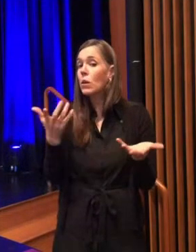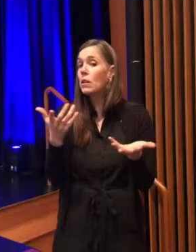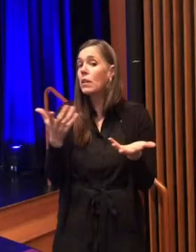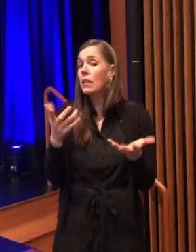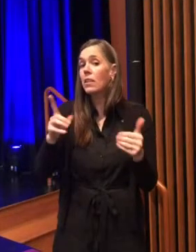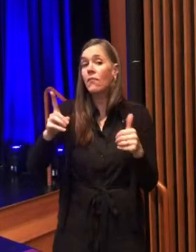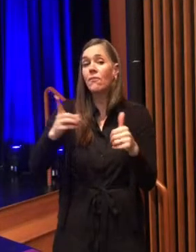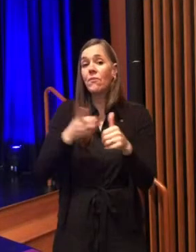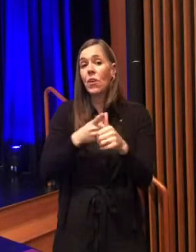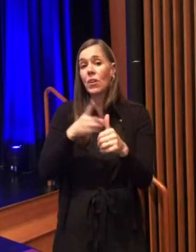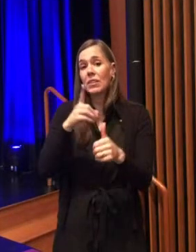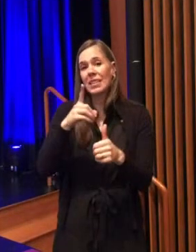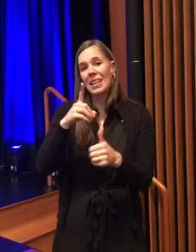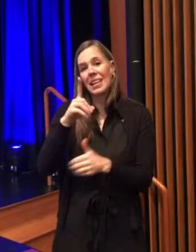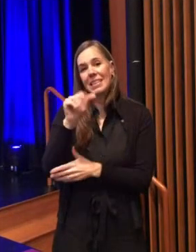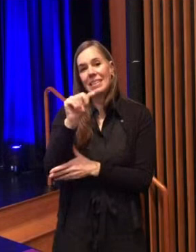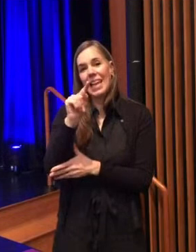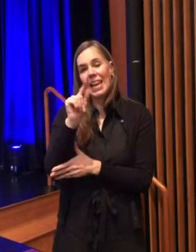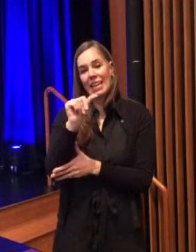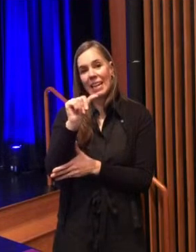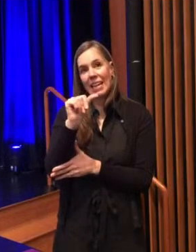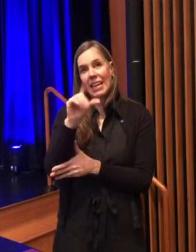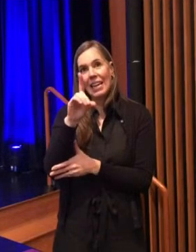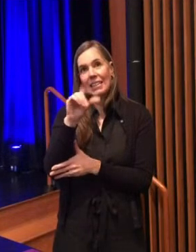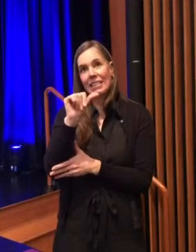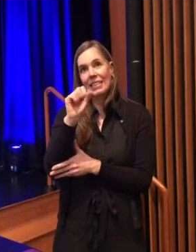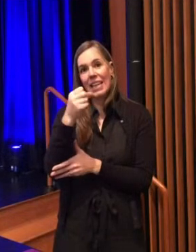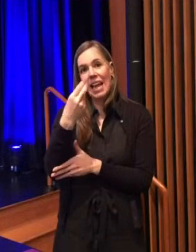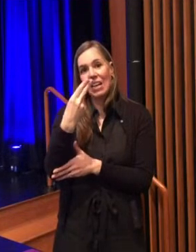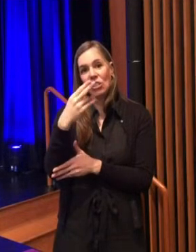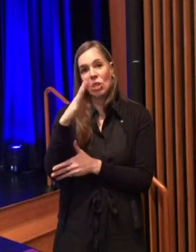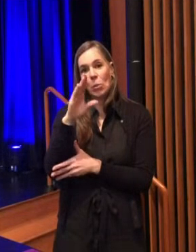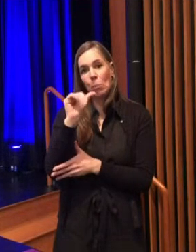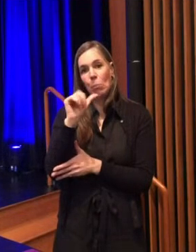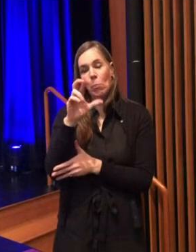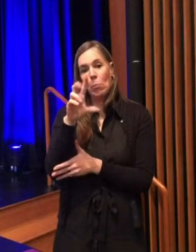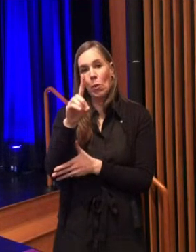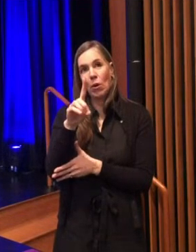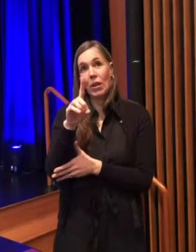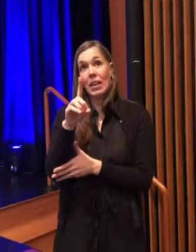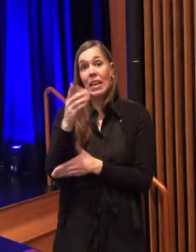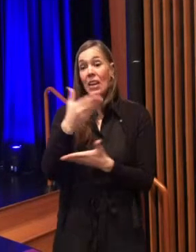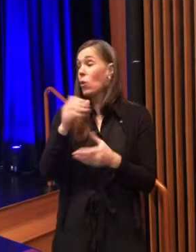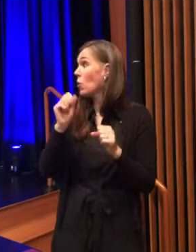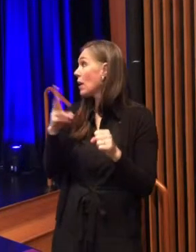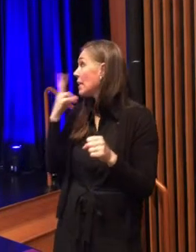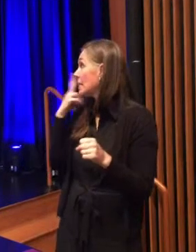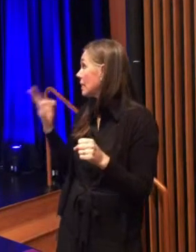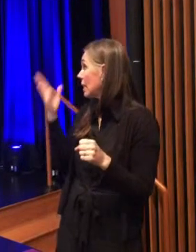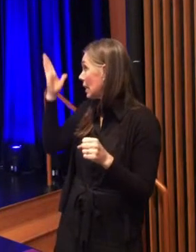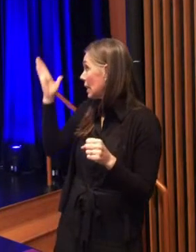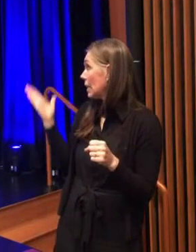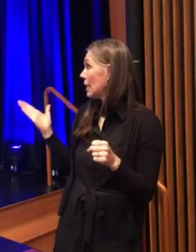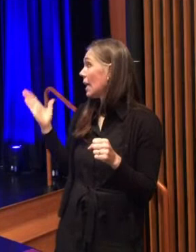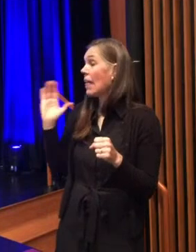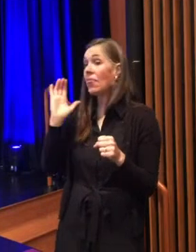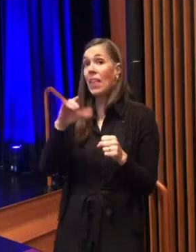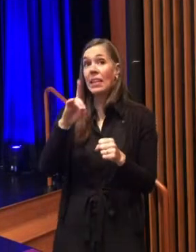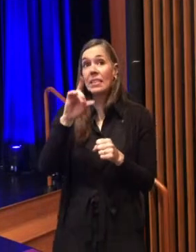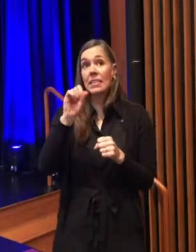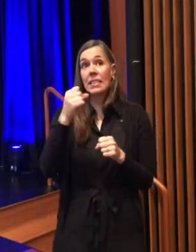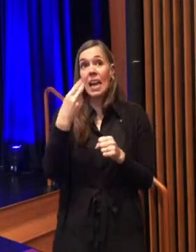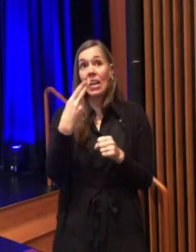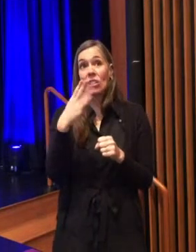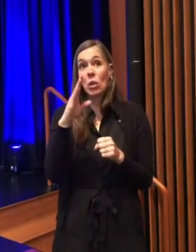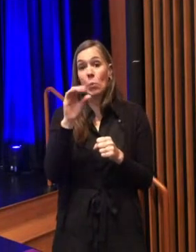first draft of our data dashboard on lancasterblackbyblock.com so here you can see some initial data points and data visualizations